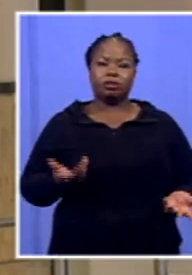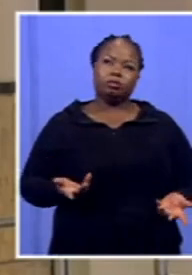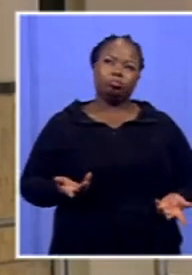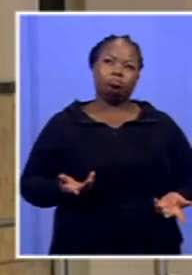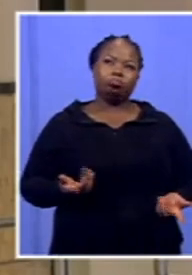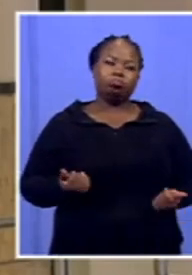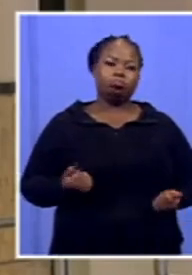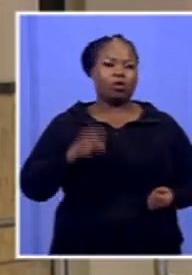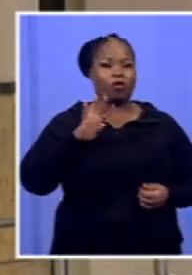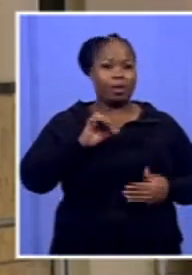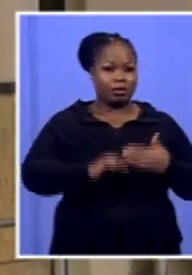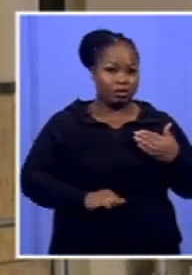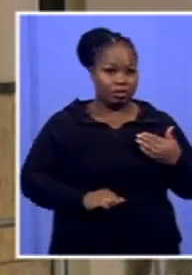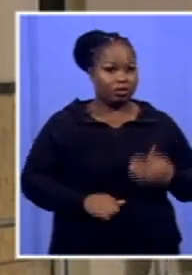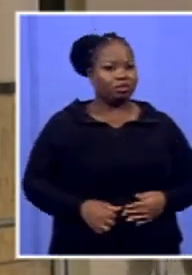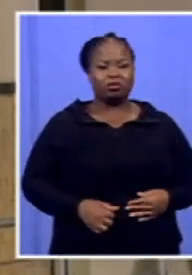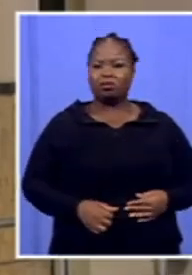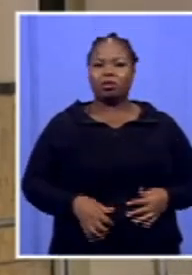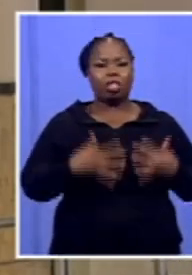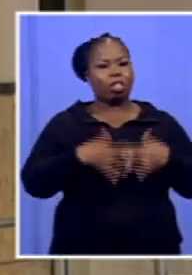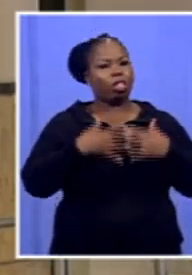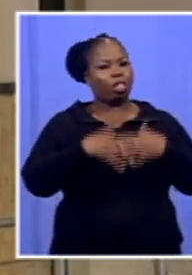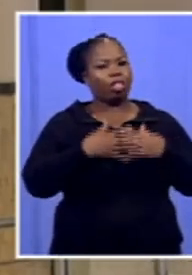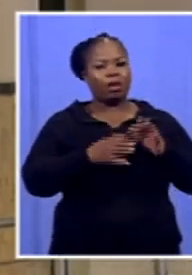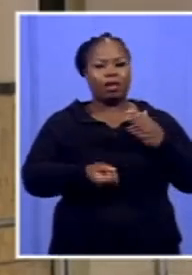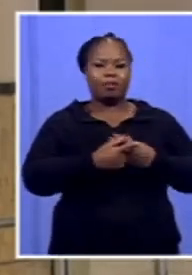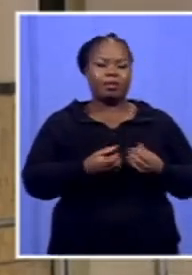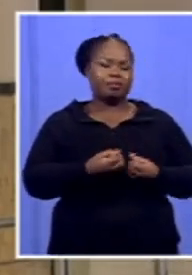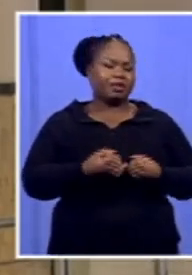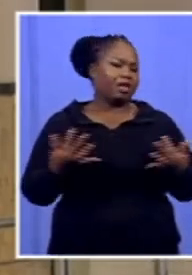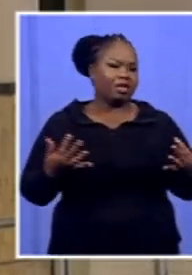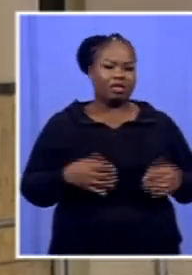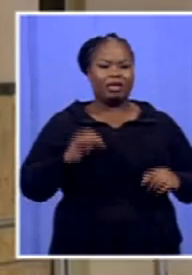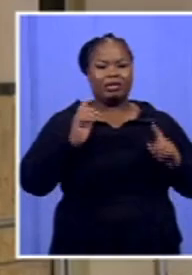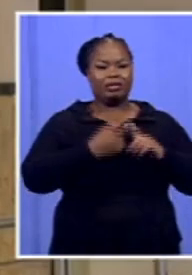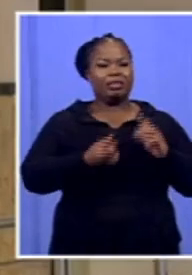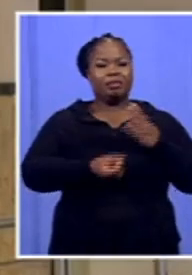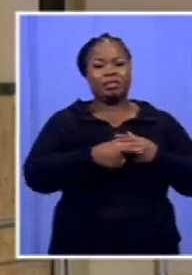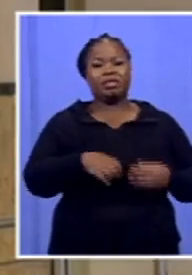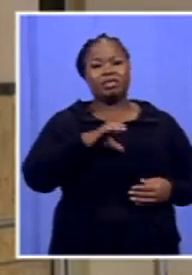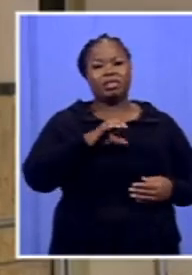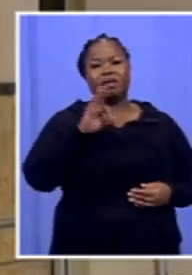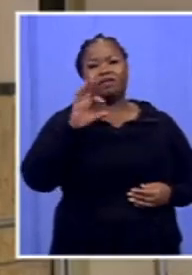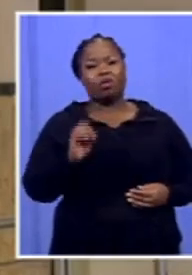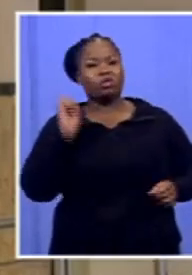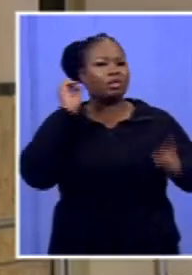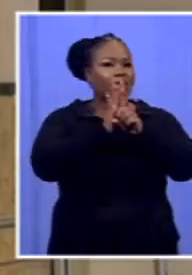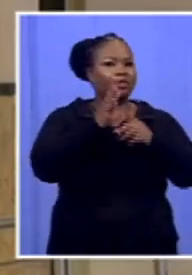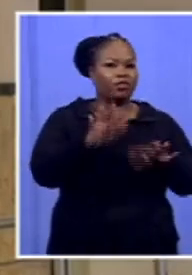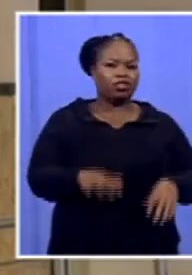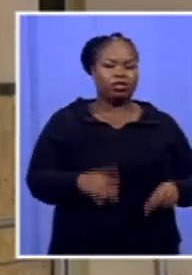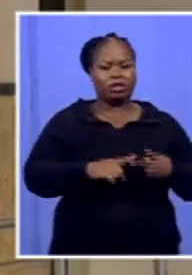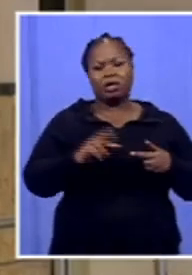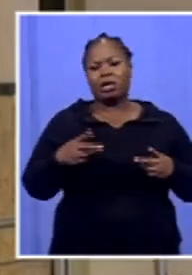four months, it was not normal. A lot of accidents, one of the CFO was attacked. Other